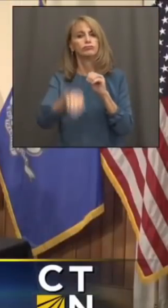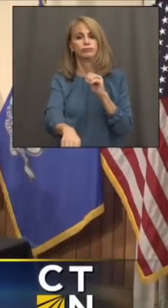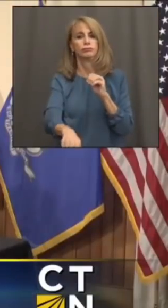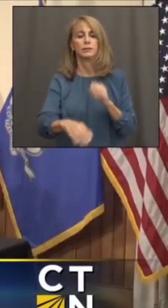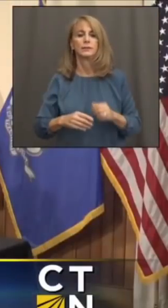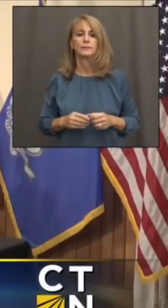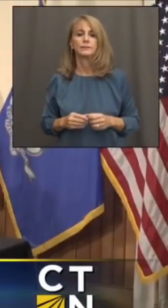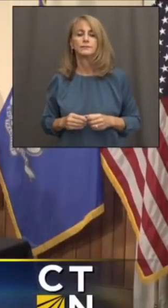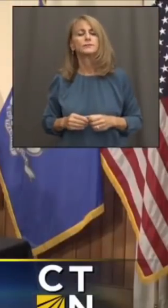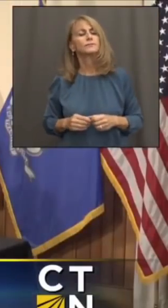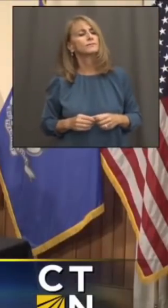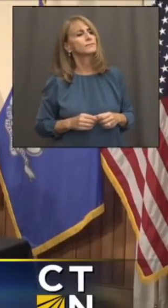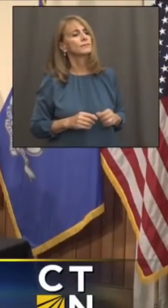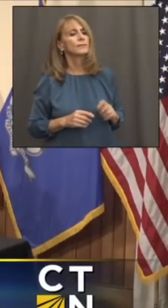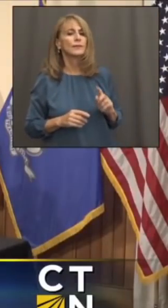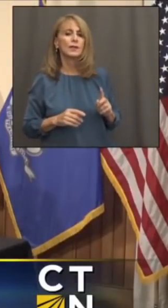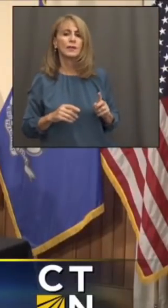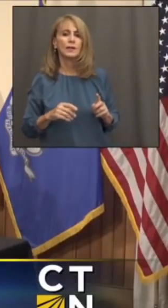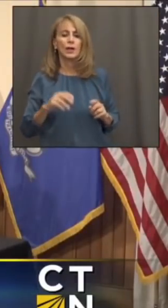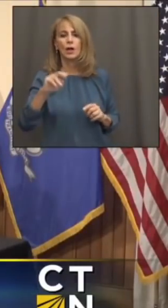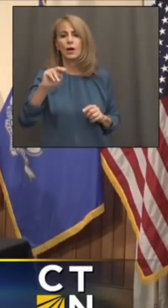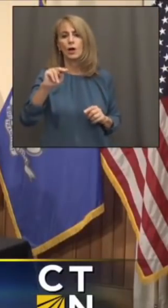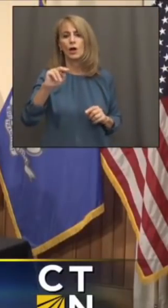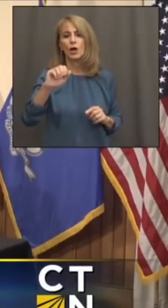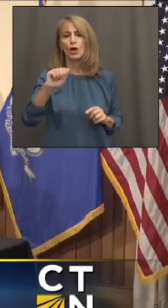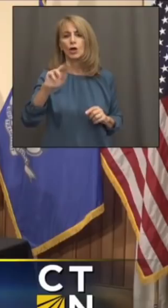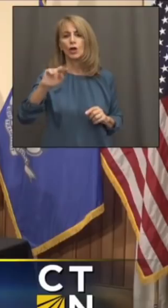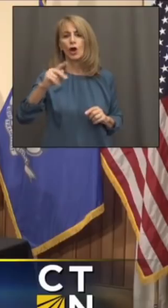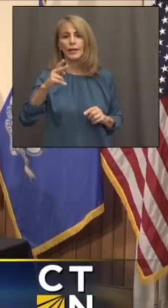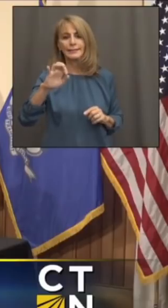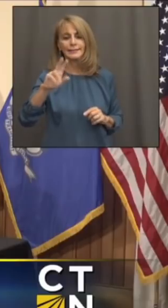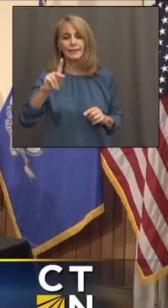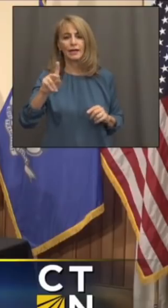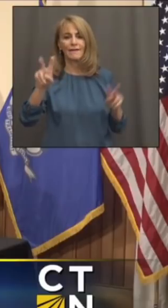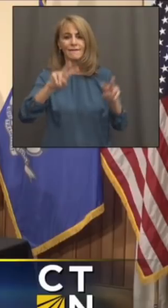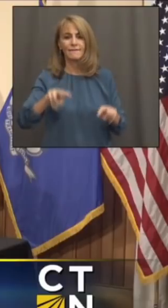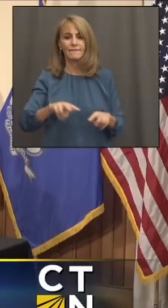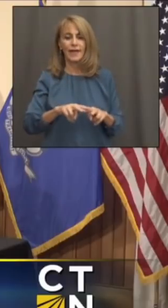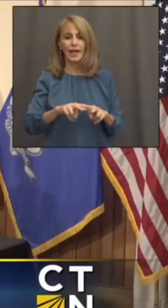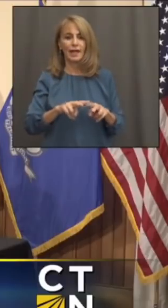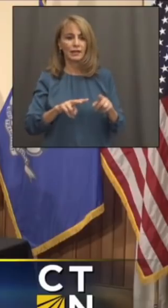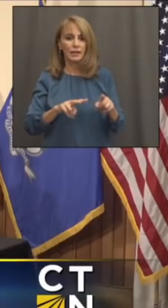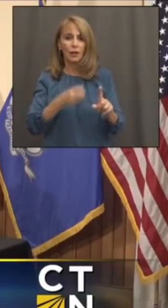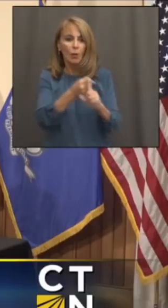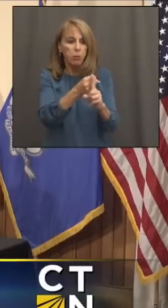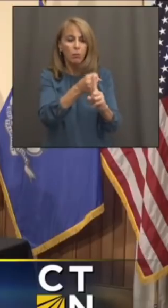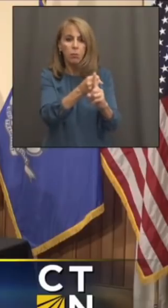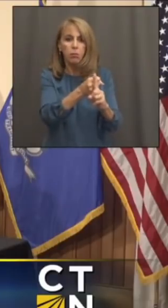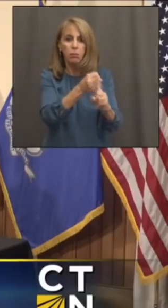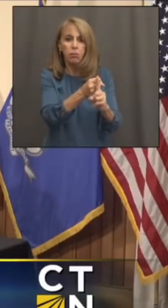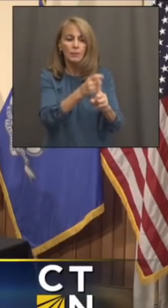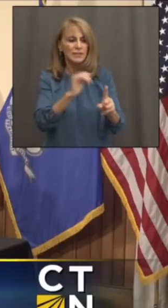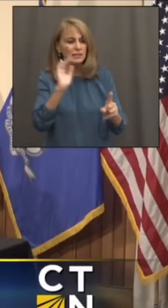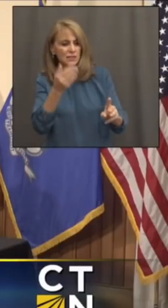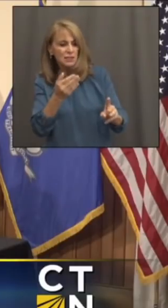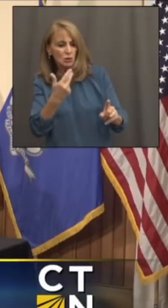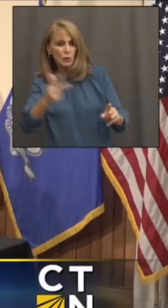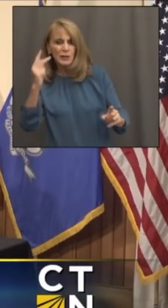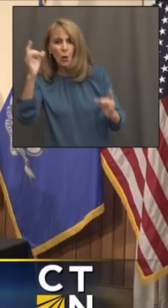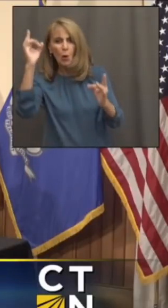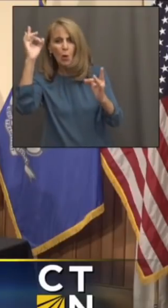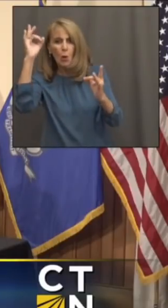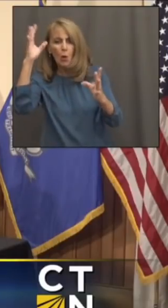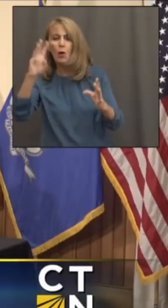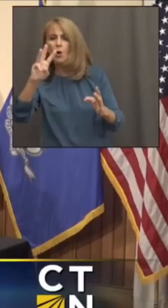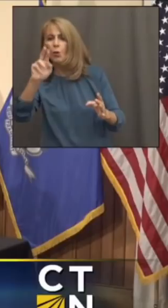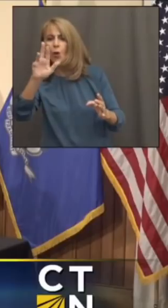also just follow up also on the Naugatuck Valley hotspot. It looks like there's been some significant decreases in there. I think, like, three weeks ago or so,